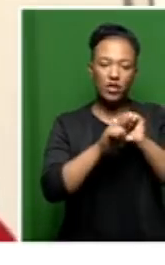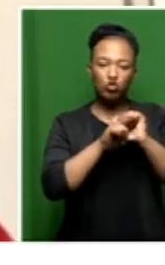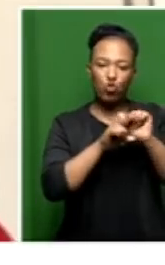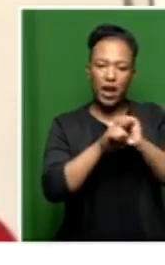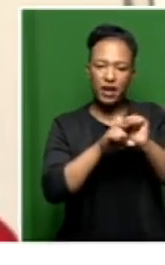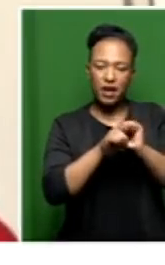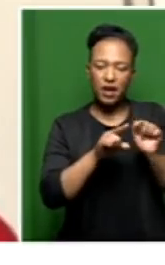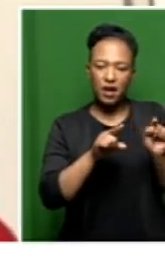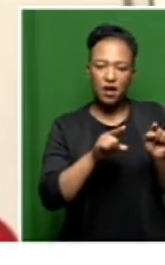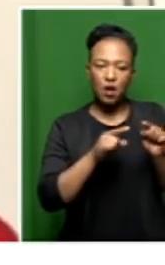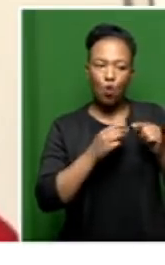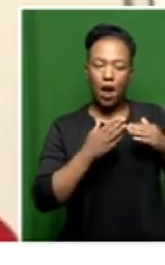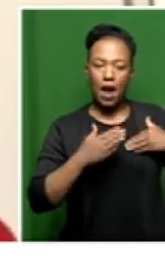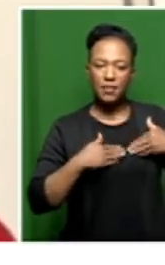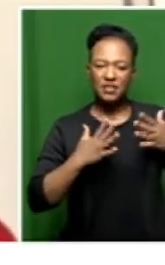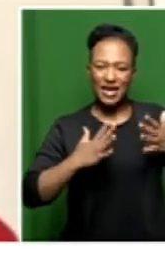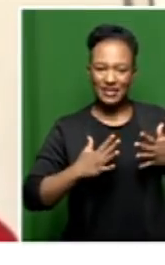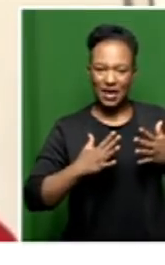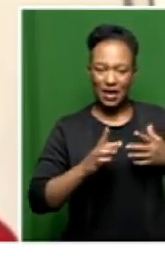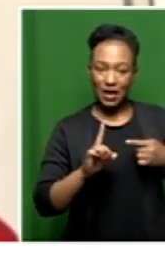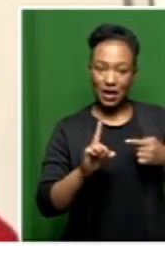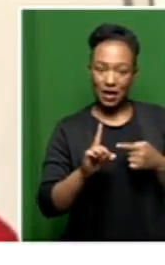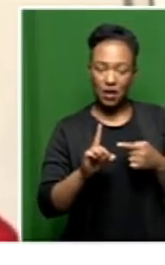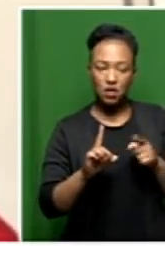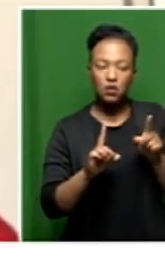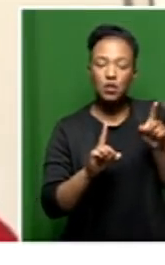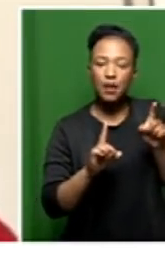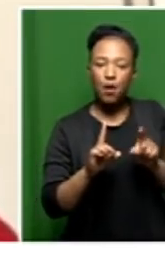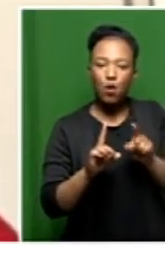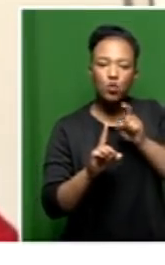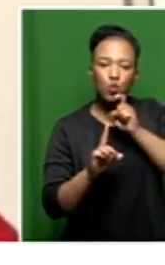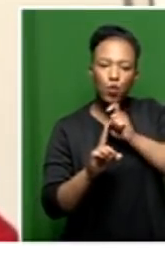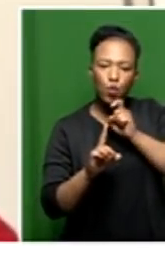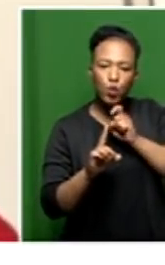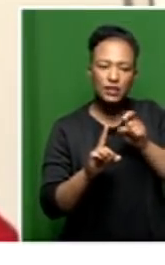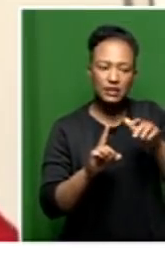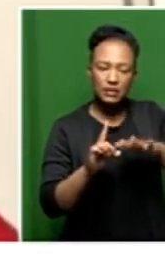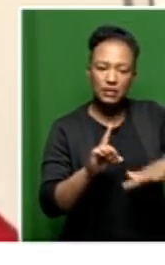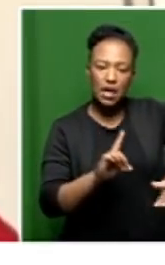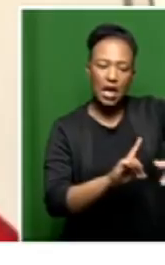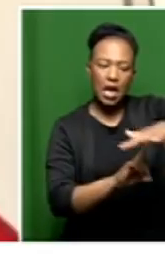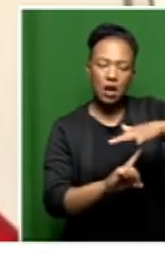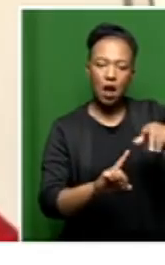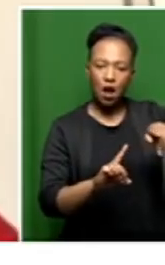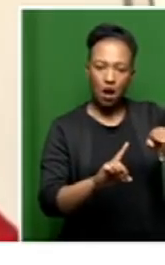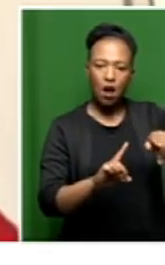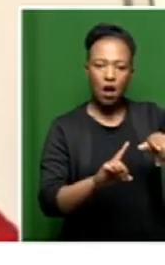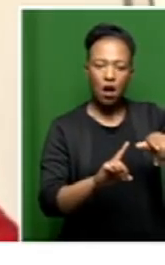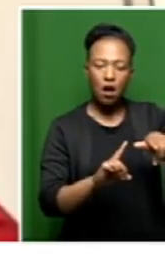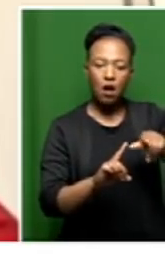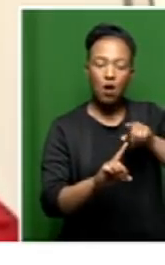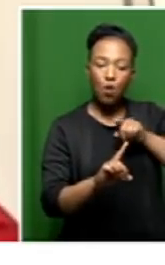with the administrator, she was supposed to also utilize them in the area where she is, so that